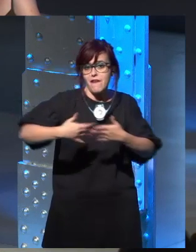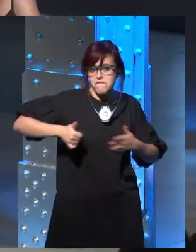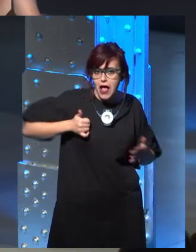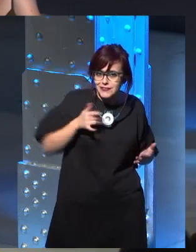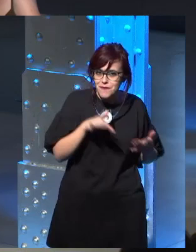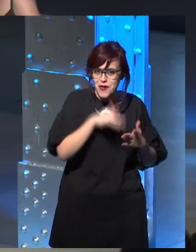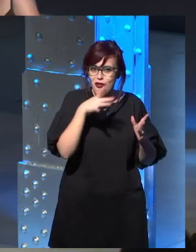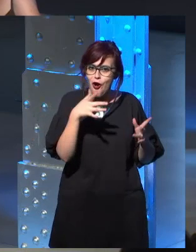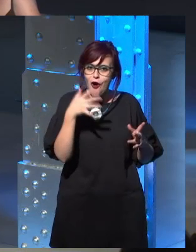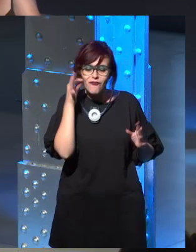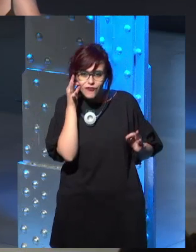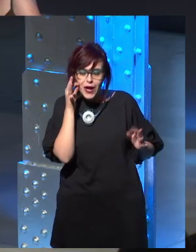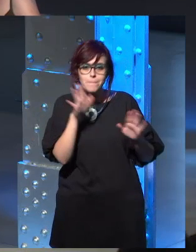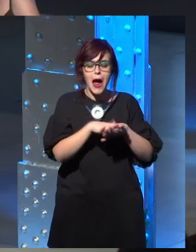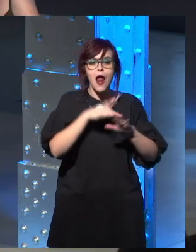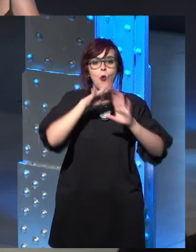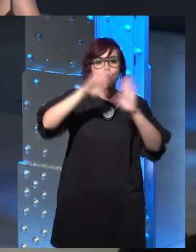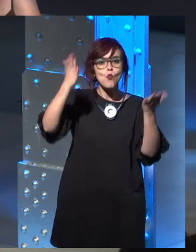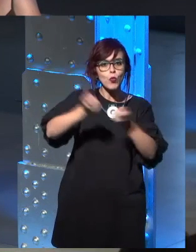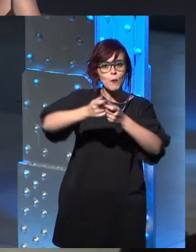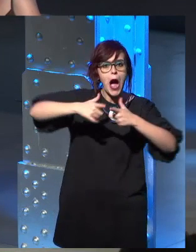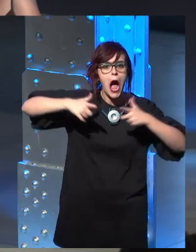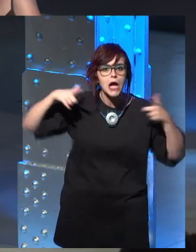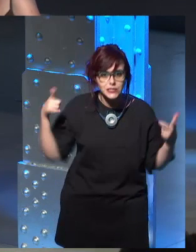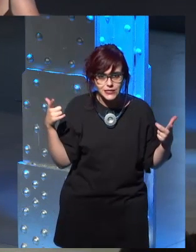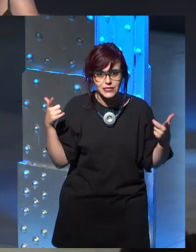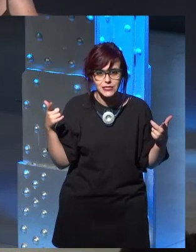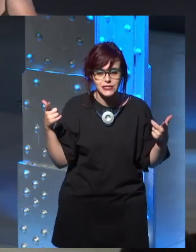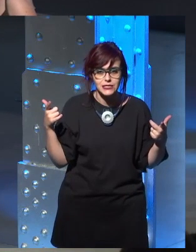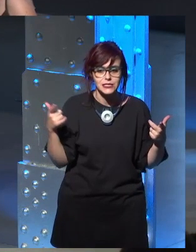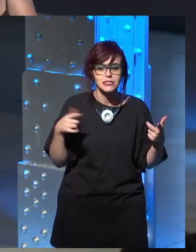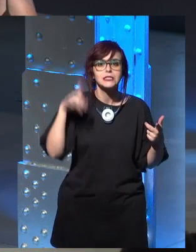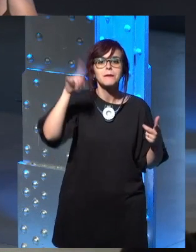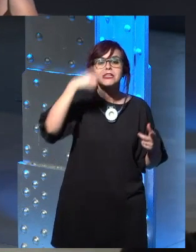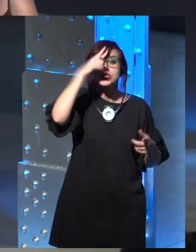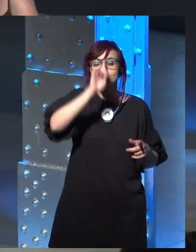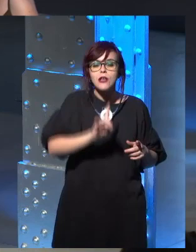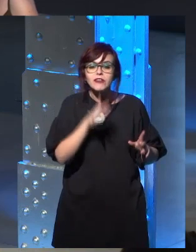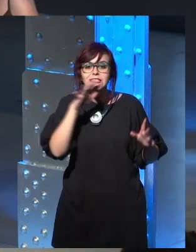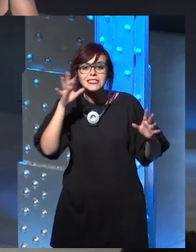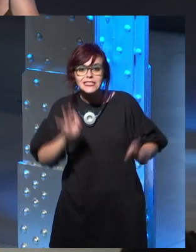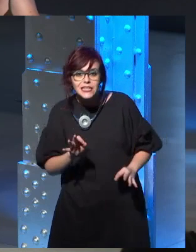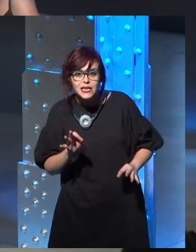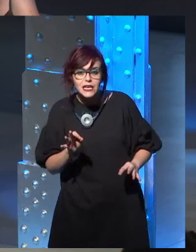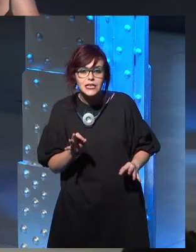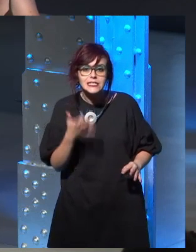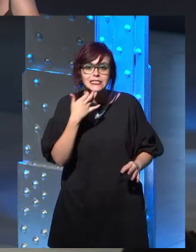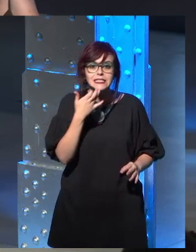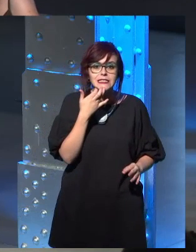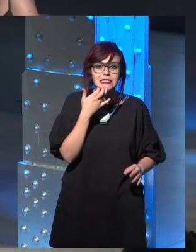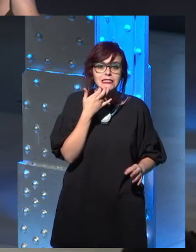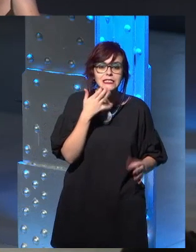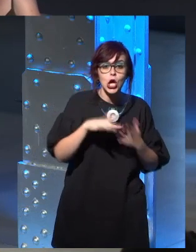and, um, we, we don't yet know whether we would, uh, most likely we'd have a fact-checking role in, uh, the